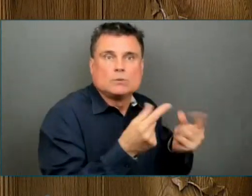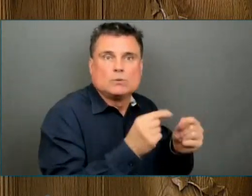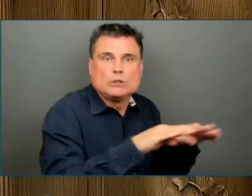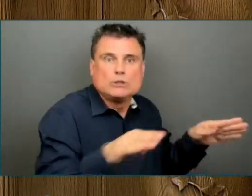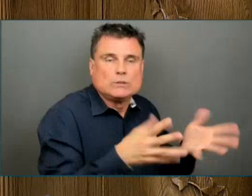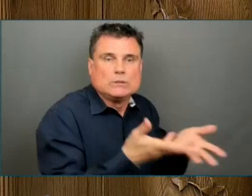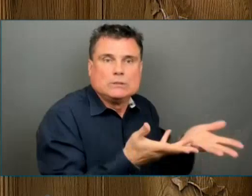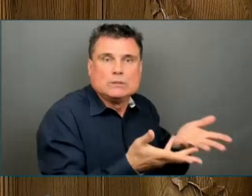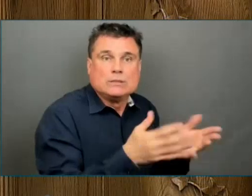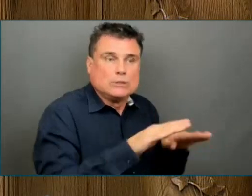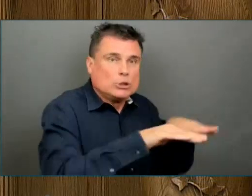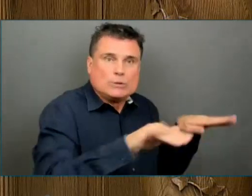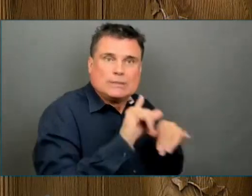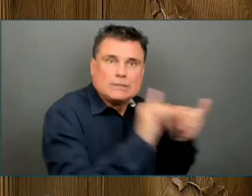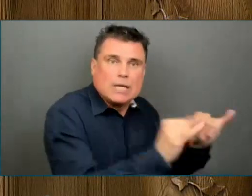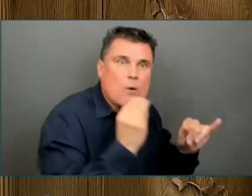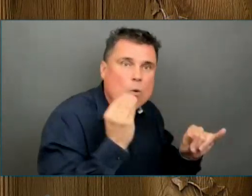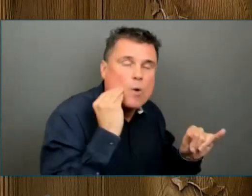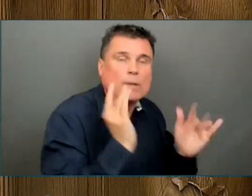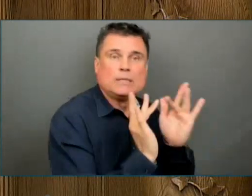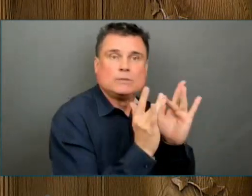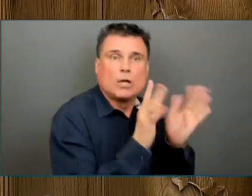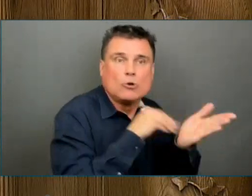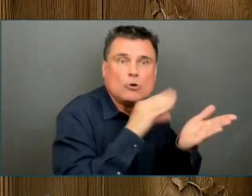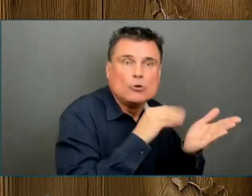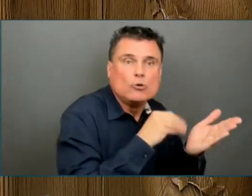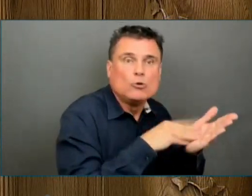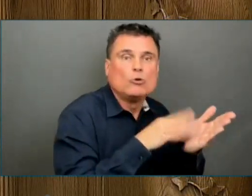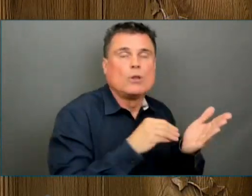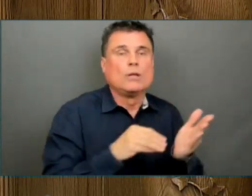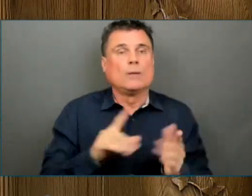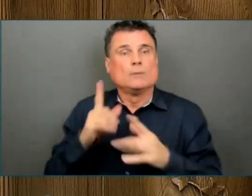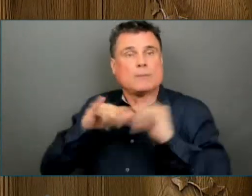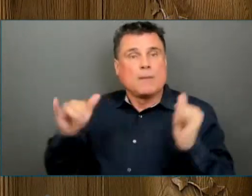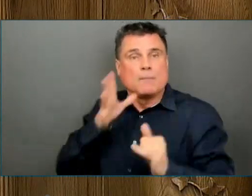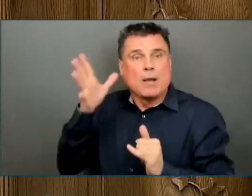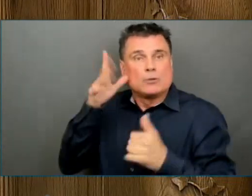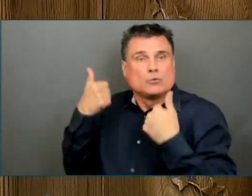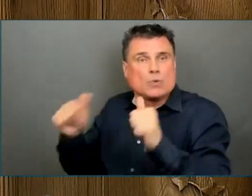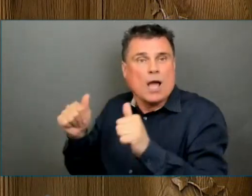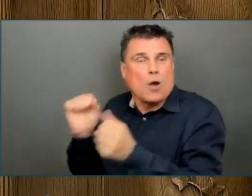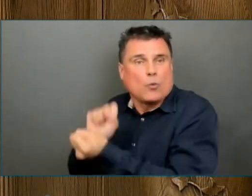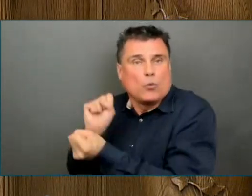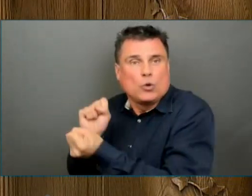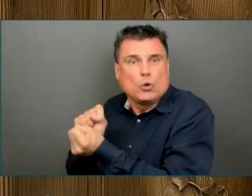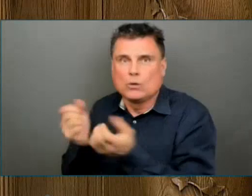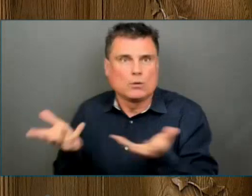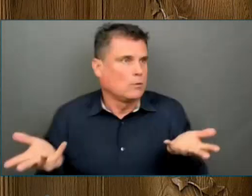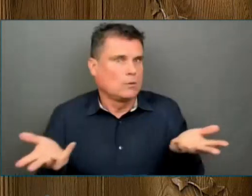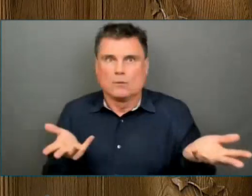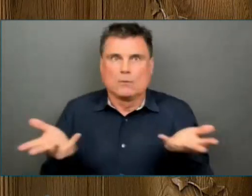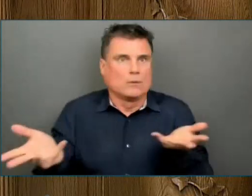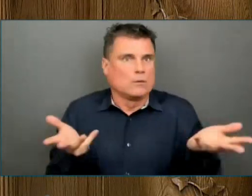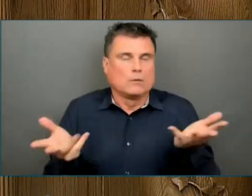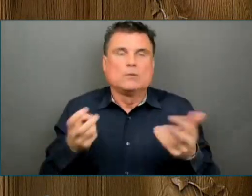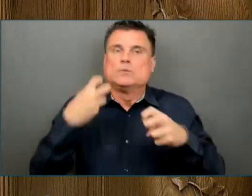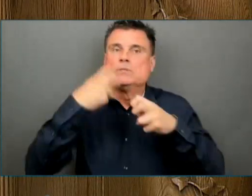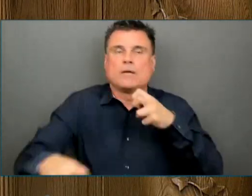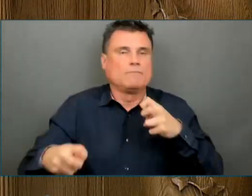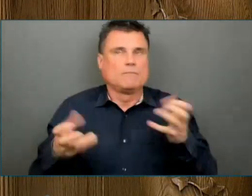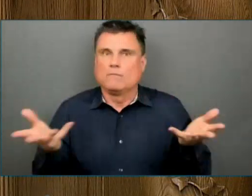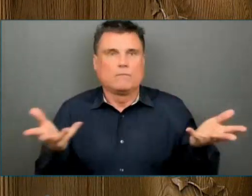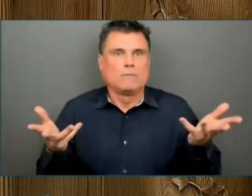quickly and safely reopening schools, and ensuring they could stay open. The success and stability of